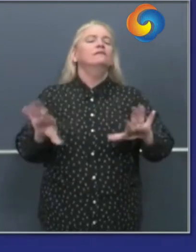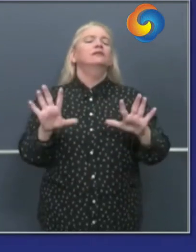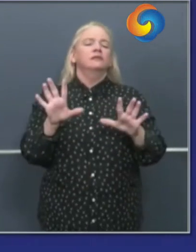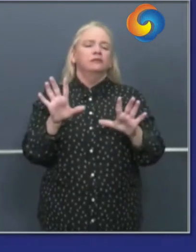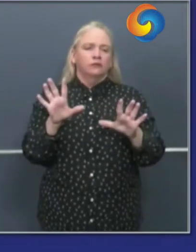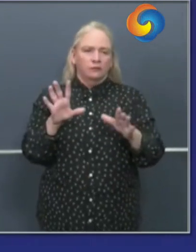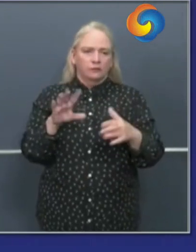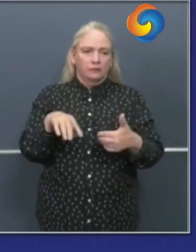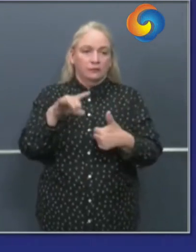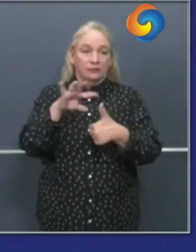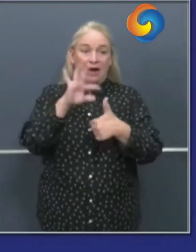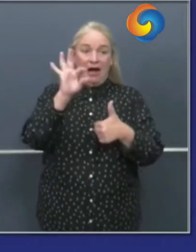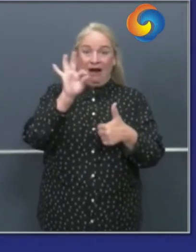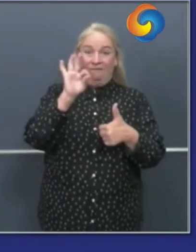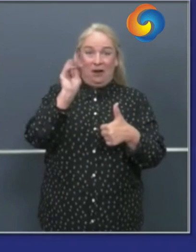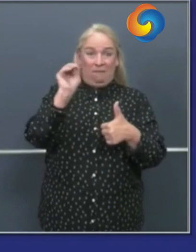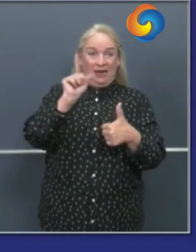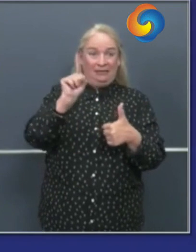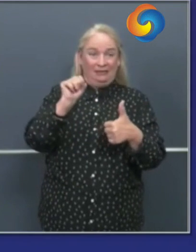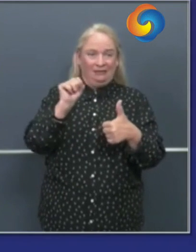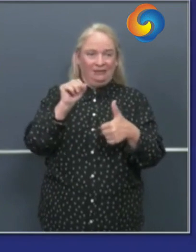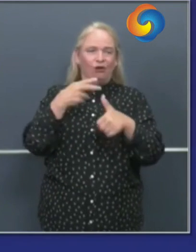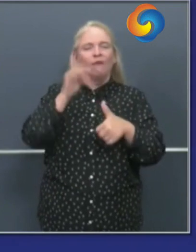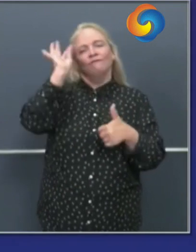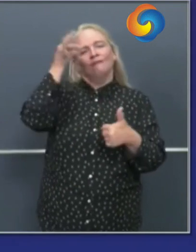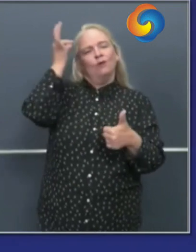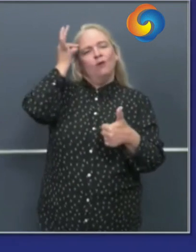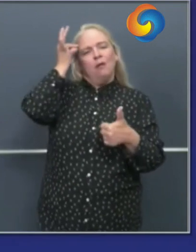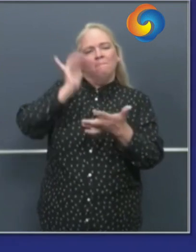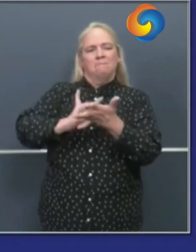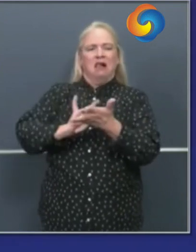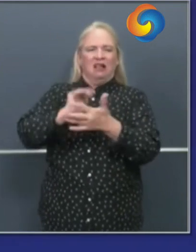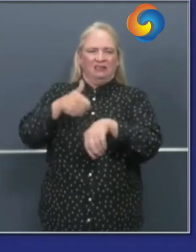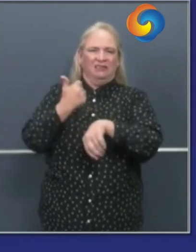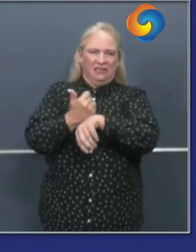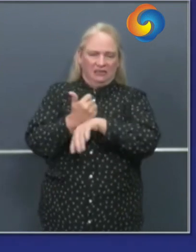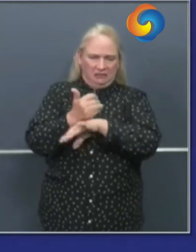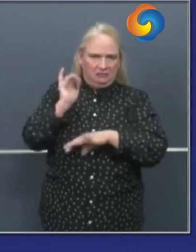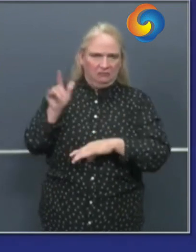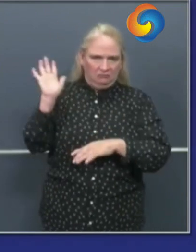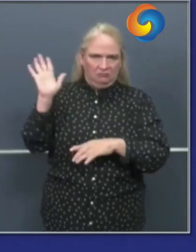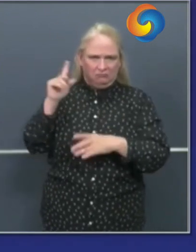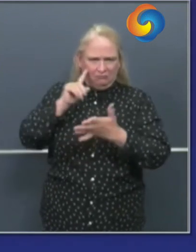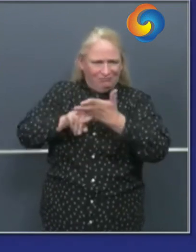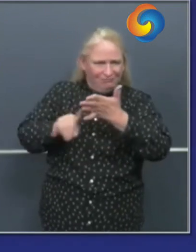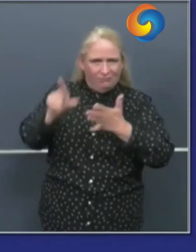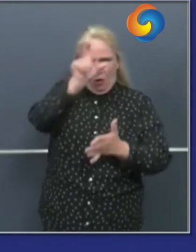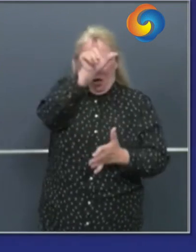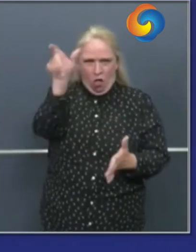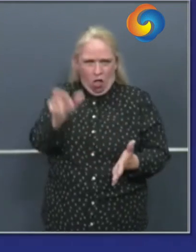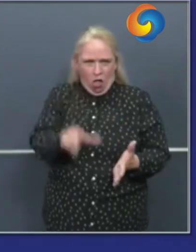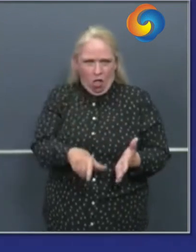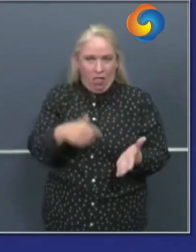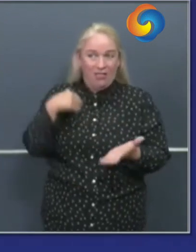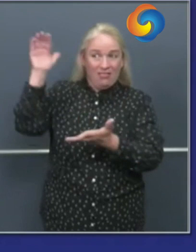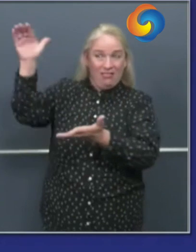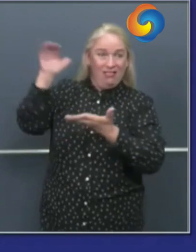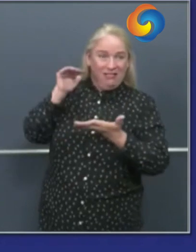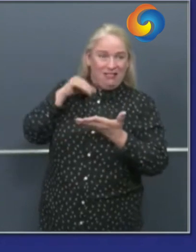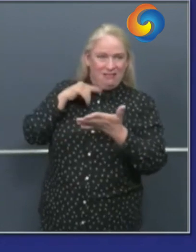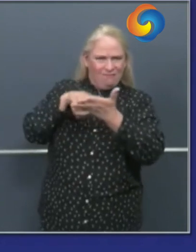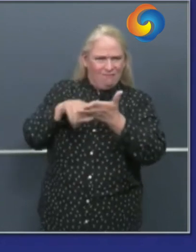federal medical stations that we were able to get from the federal government we identified